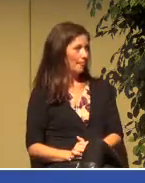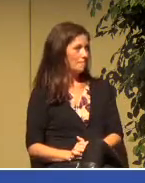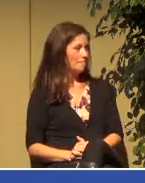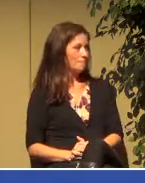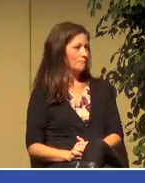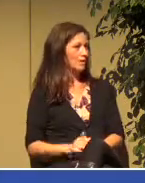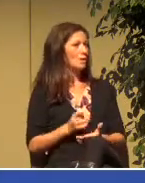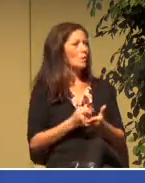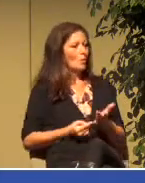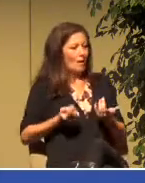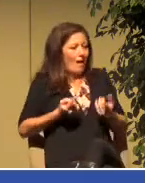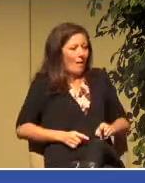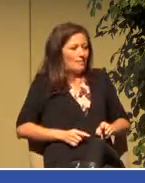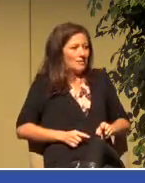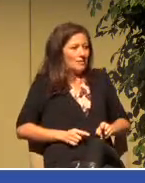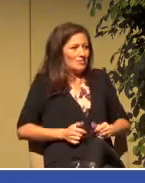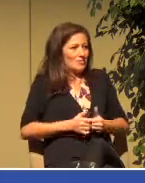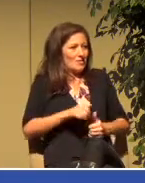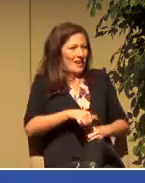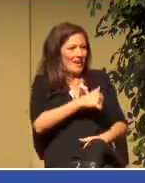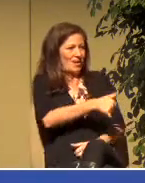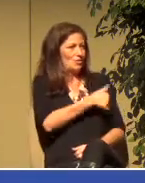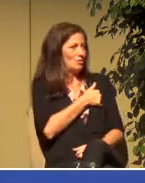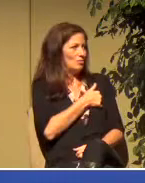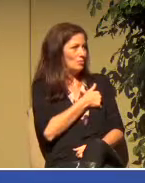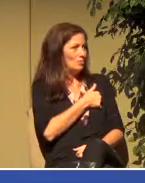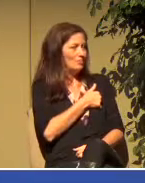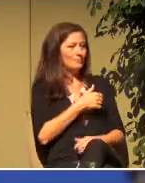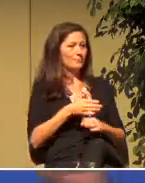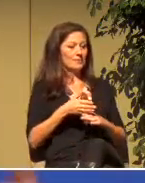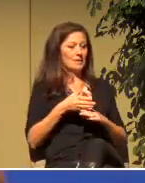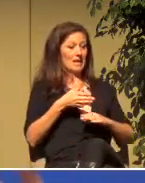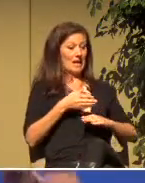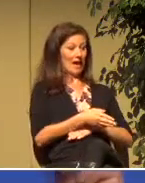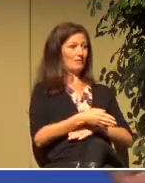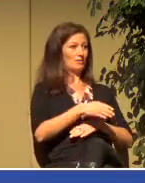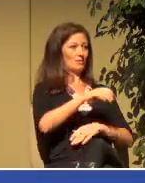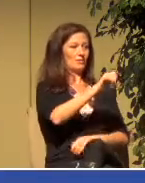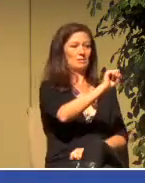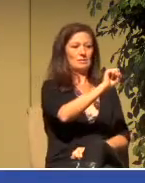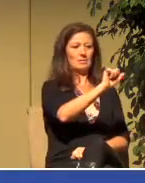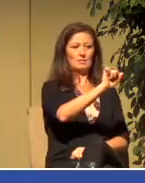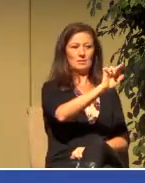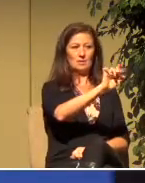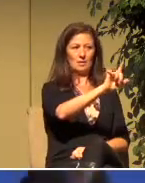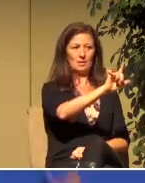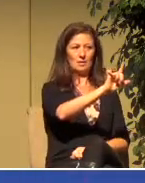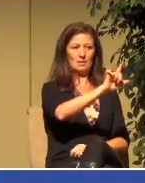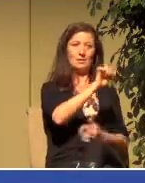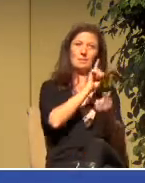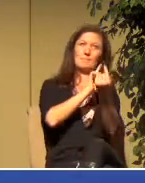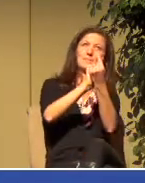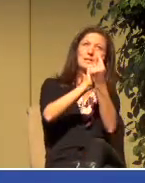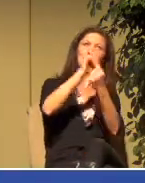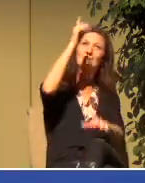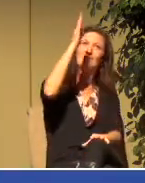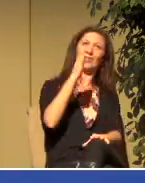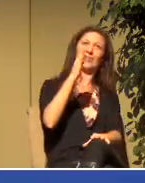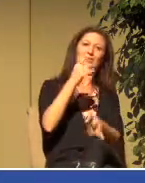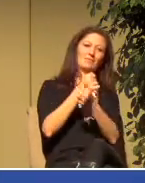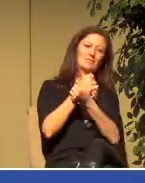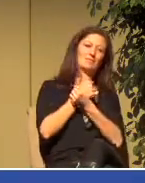And what happens after this, after Saul meets the God who loves him.